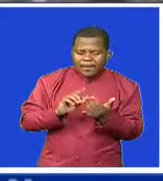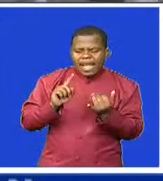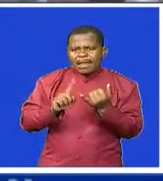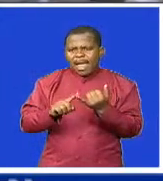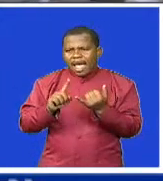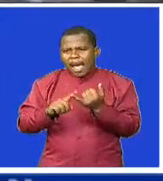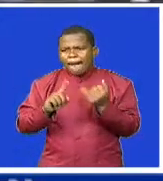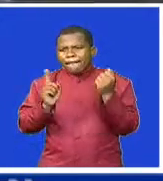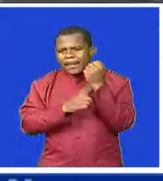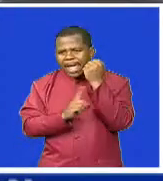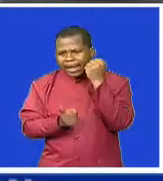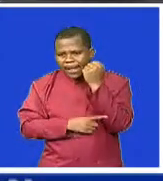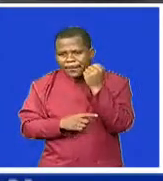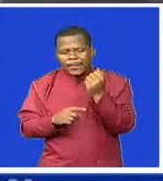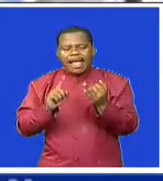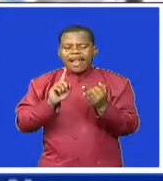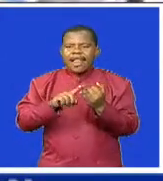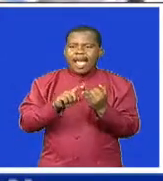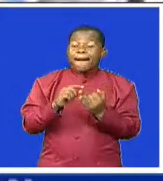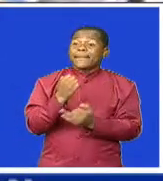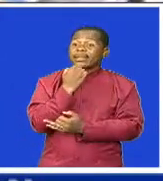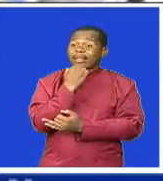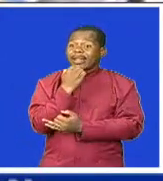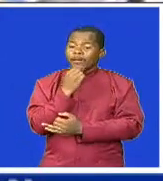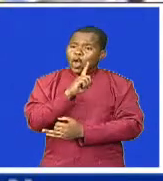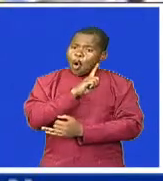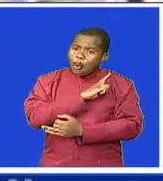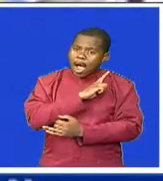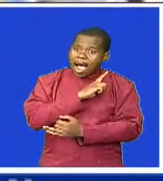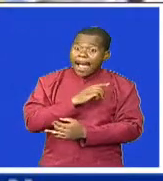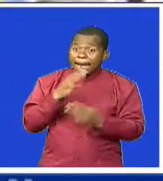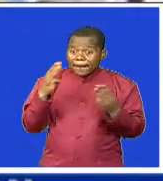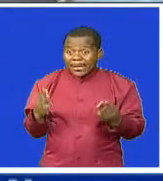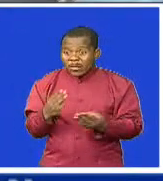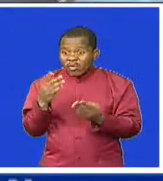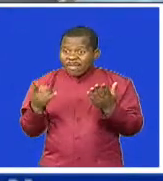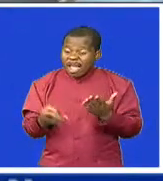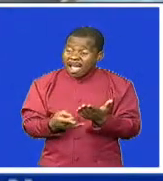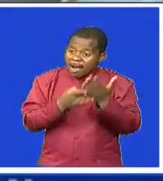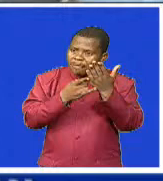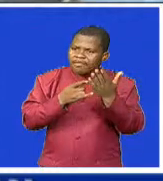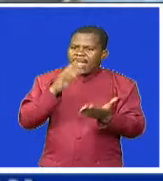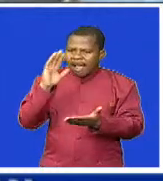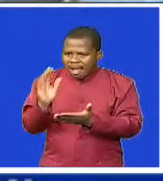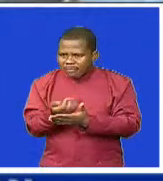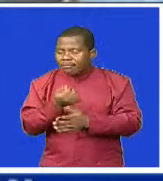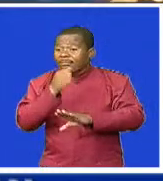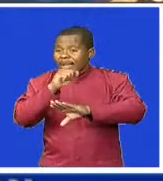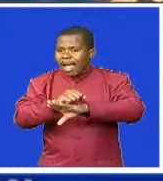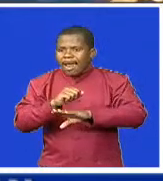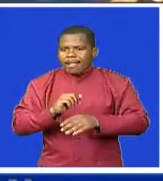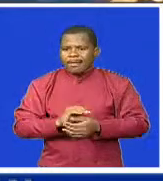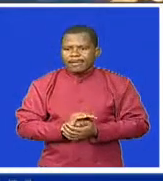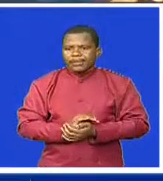challenge or seek for assistance from MVA. Reporting in the Malaga Nislamini with Muzi Mkondai Nbabane.